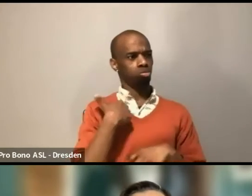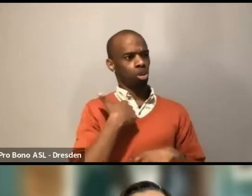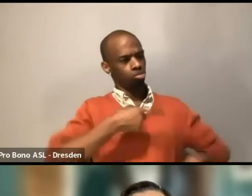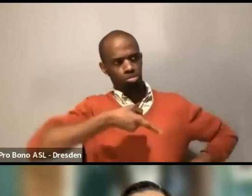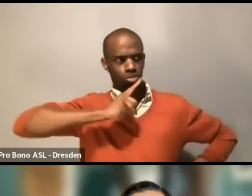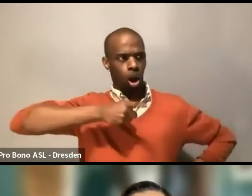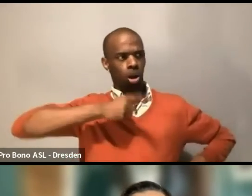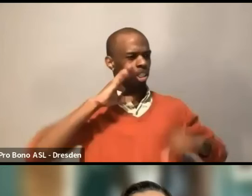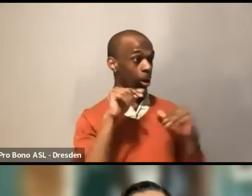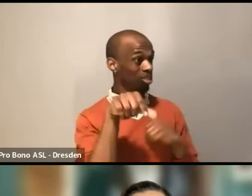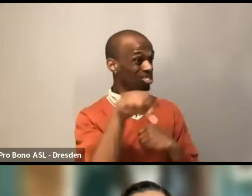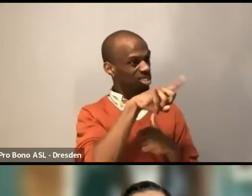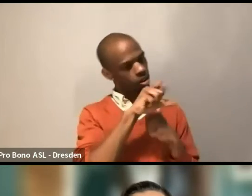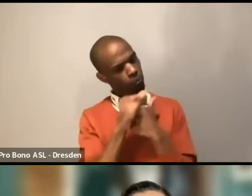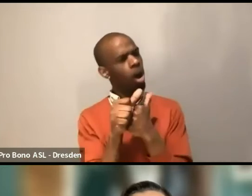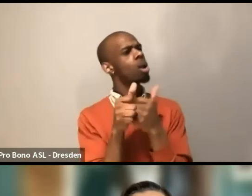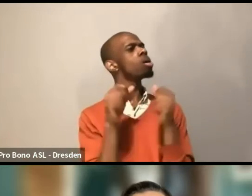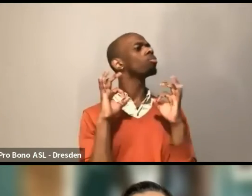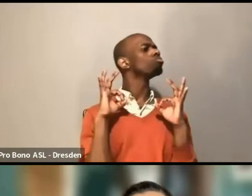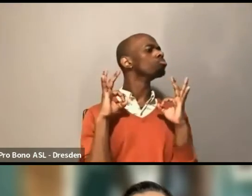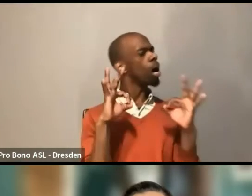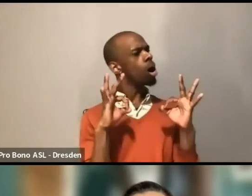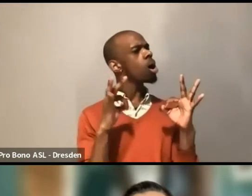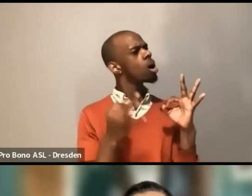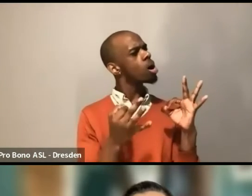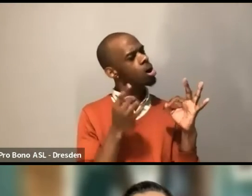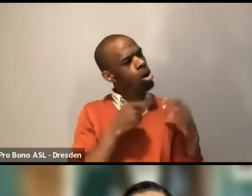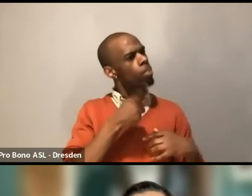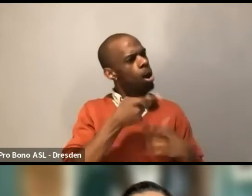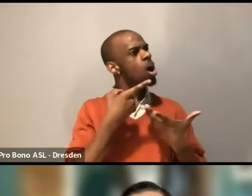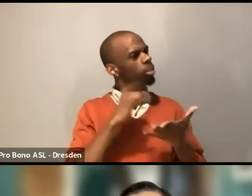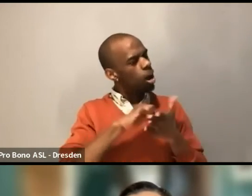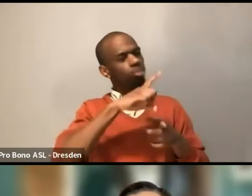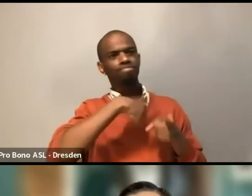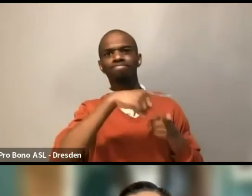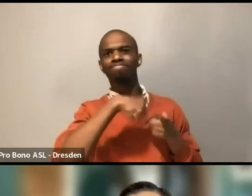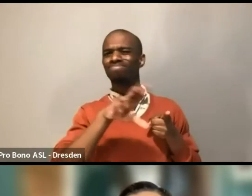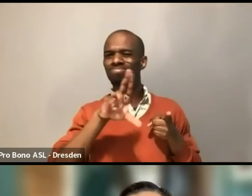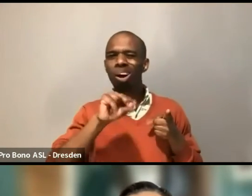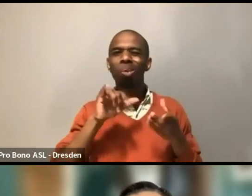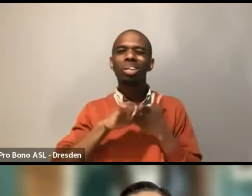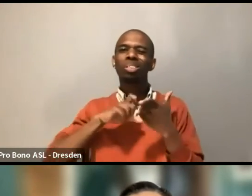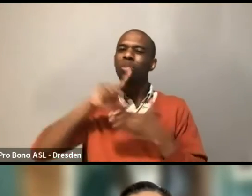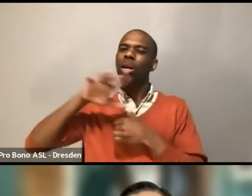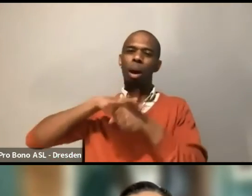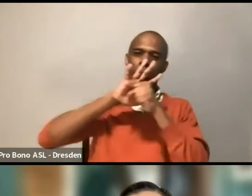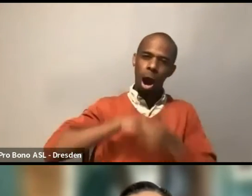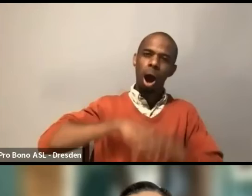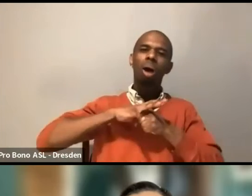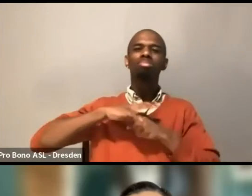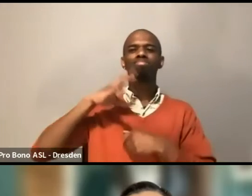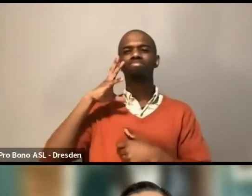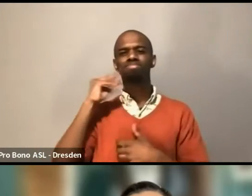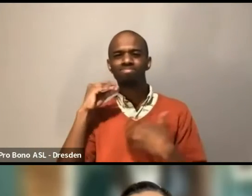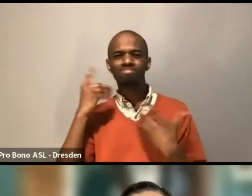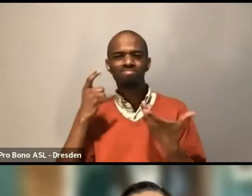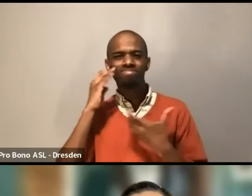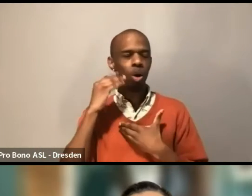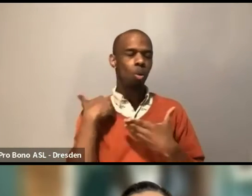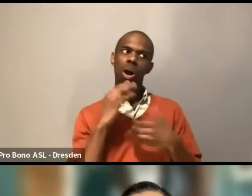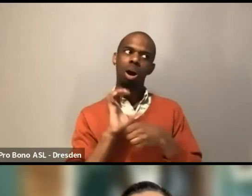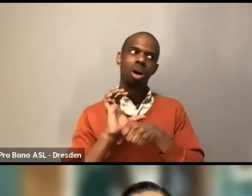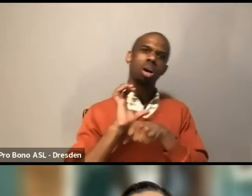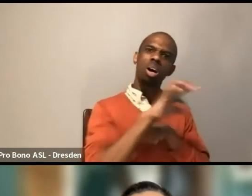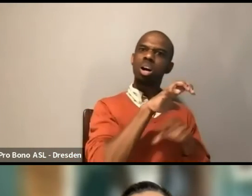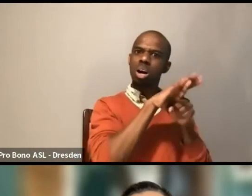is adopt it as a value. Be transparent that it's one of your values. Pick one challenge for yourself and say, this is where we're going to start that growth and